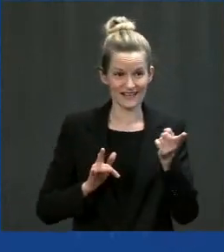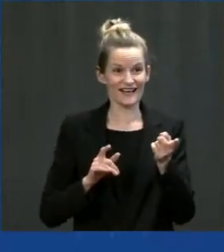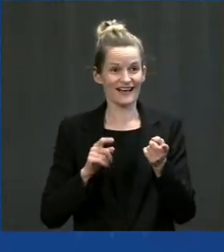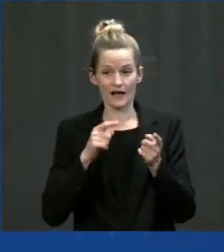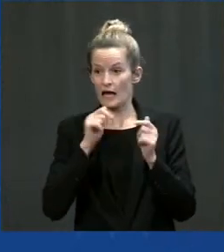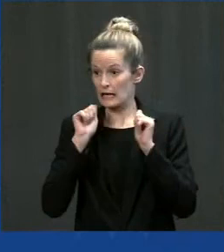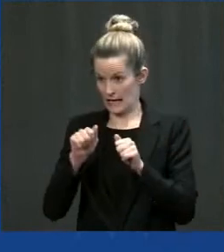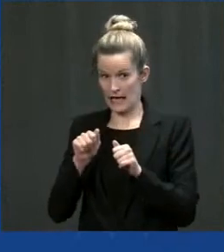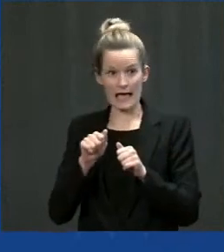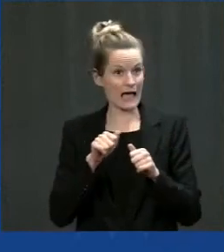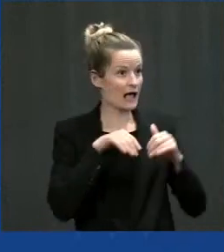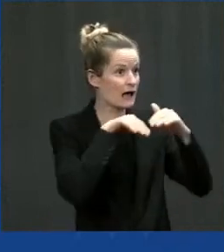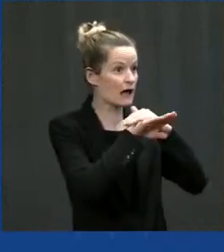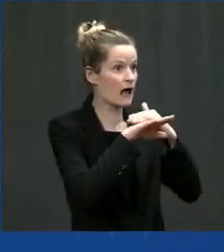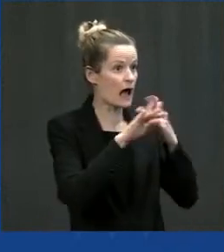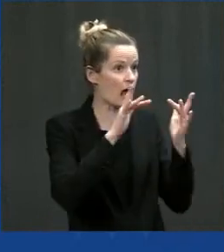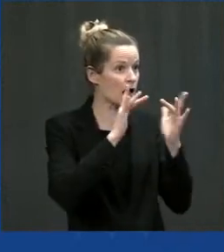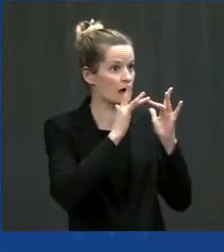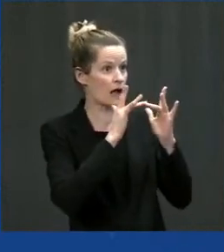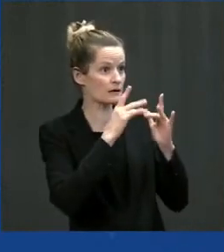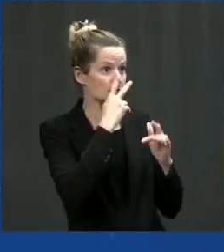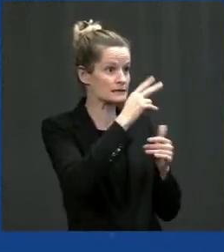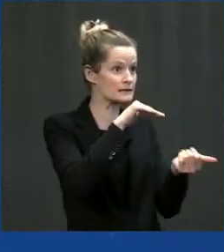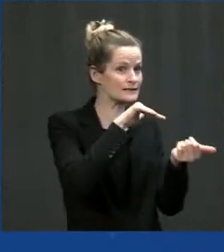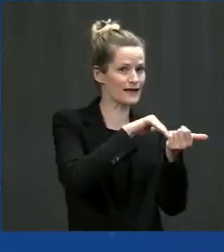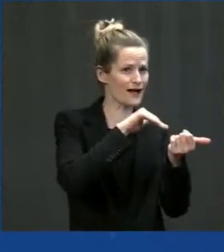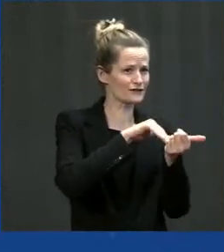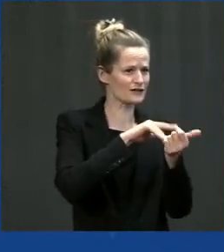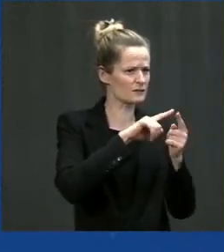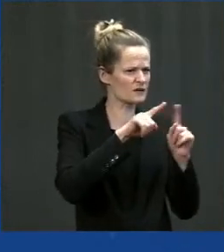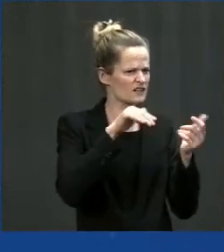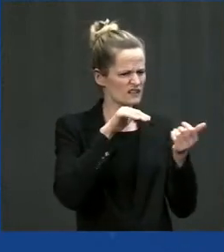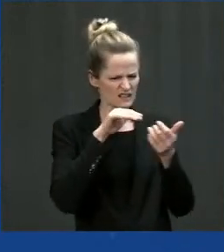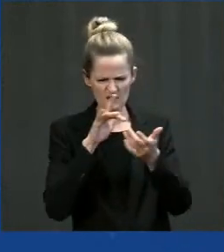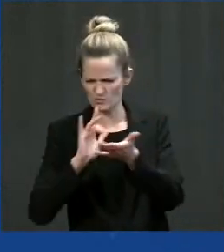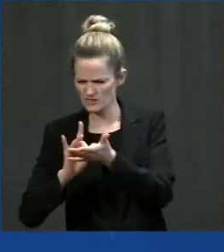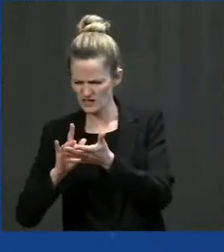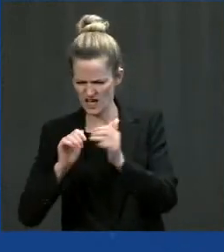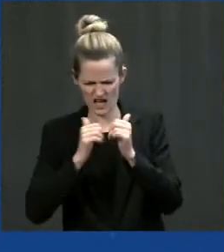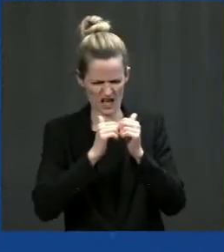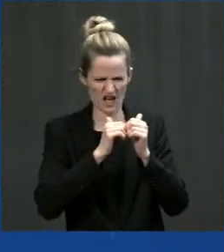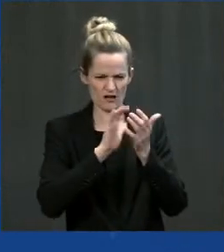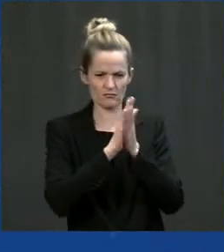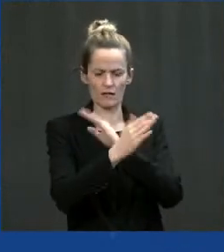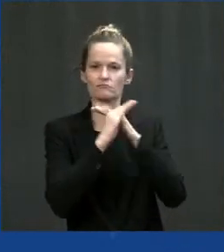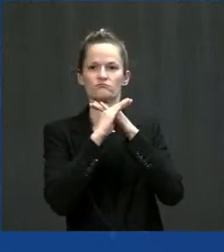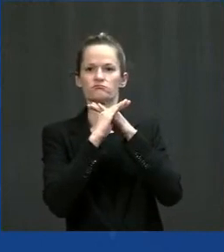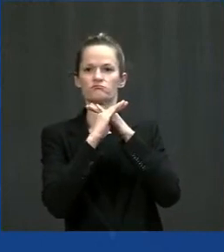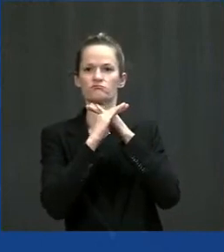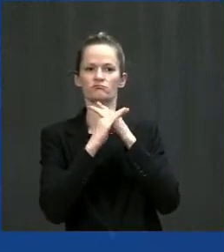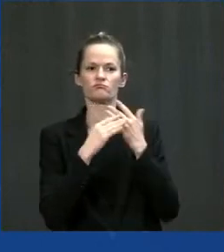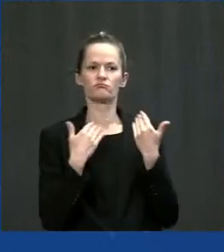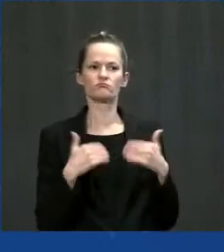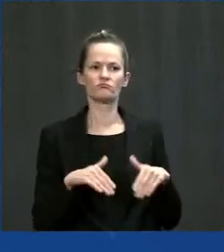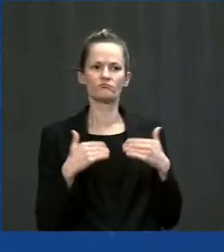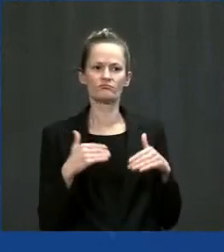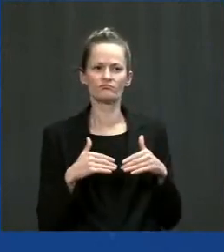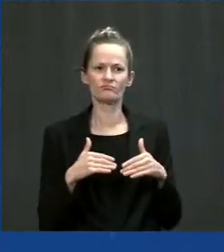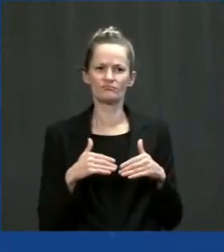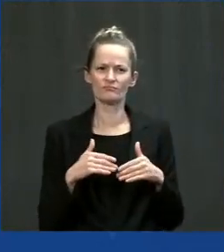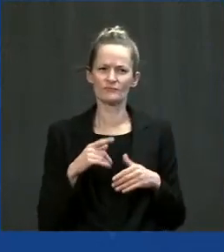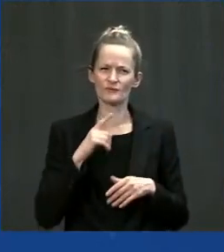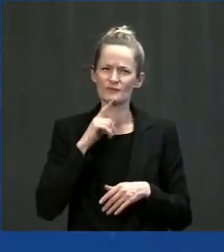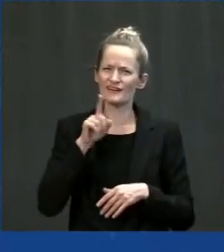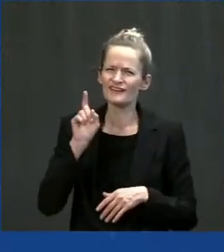some of our little communities and our bigger communities, they shouldn't miss opportunities to develop because they live in an area